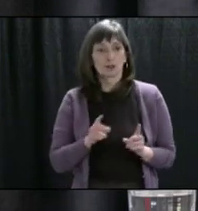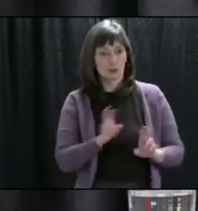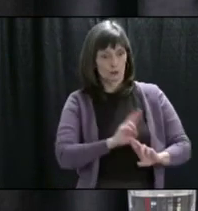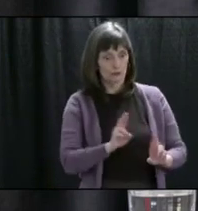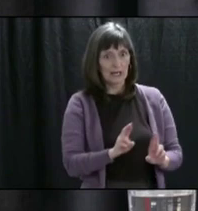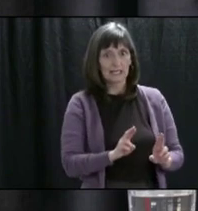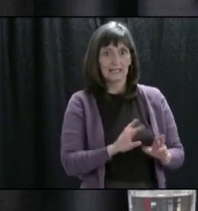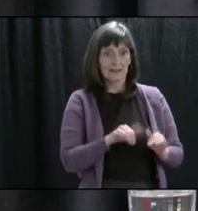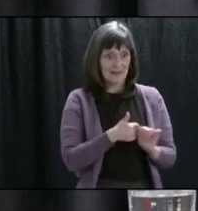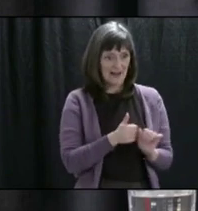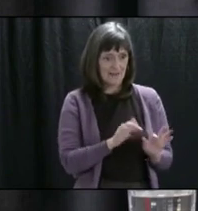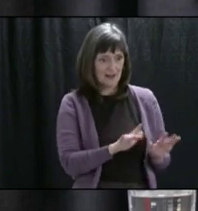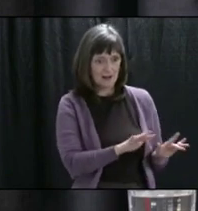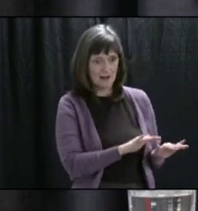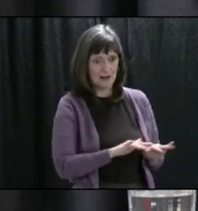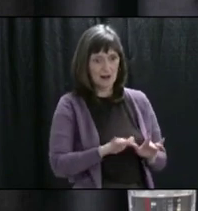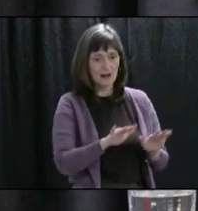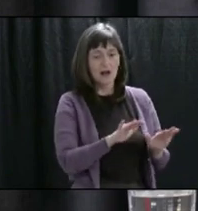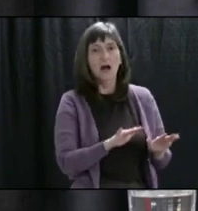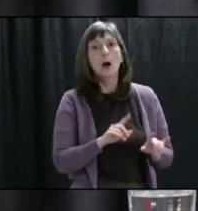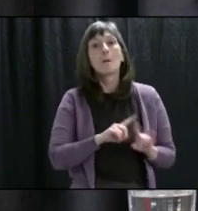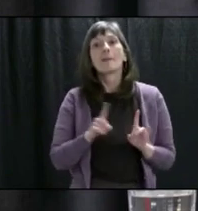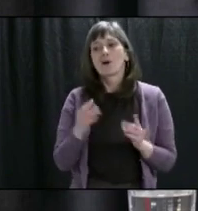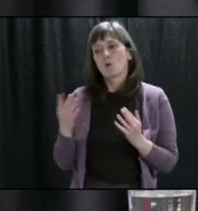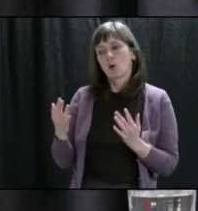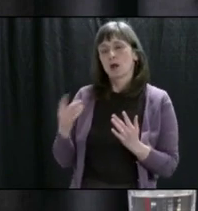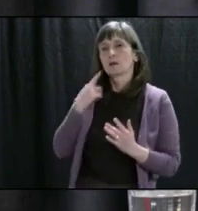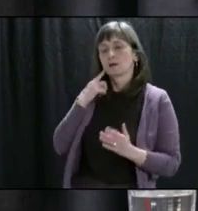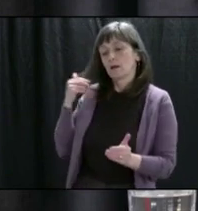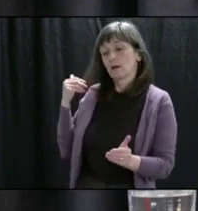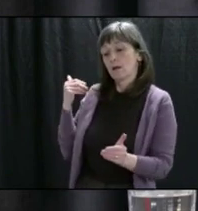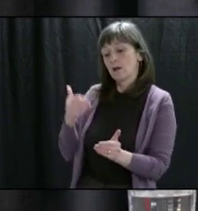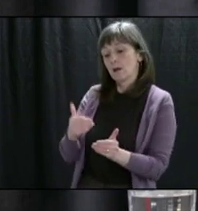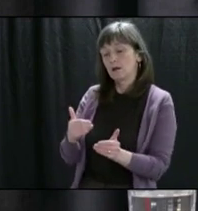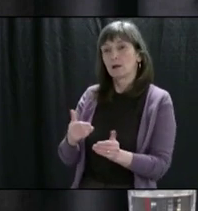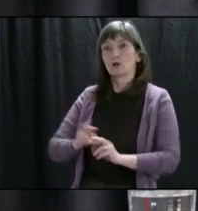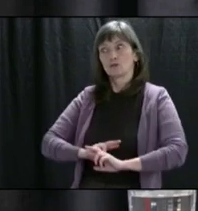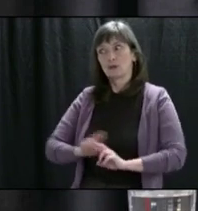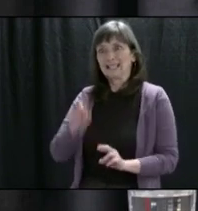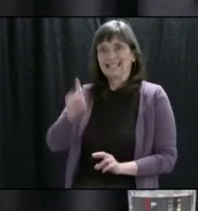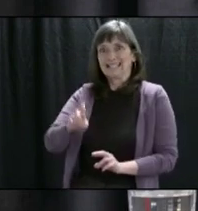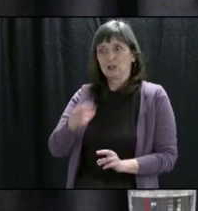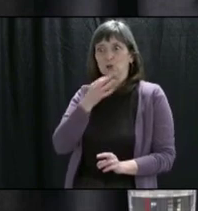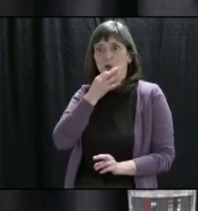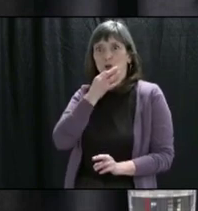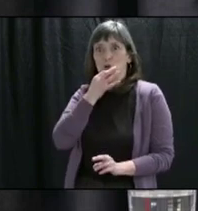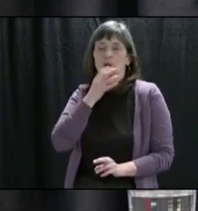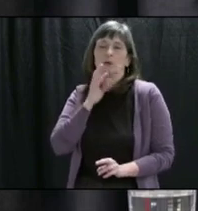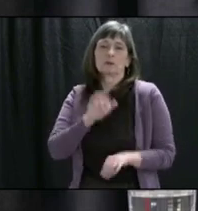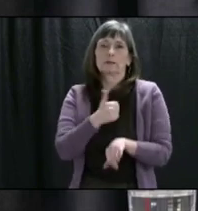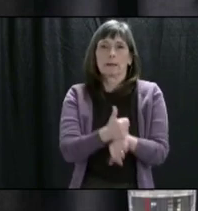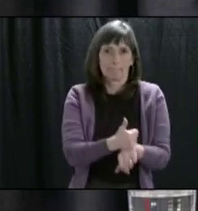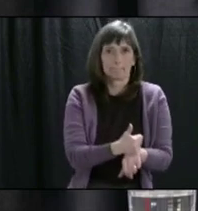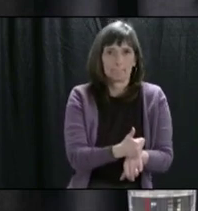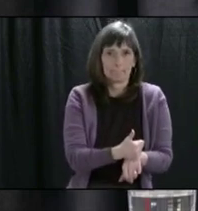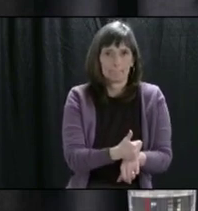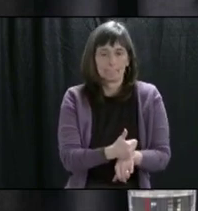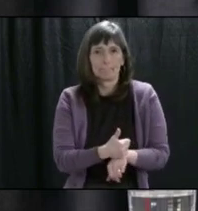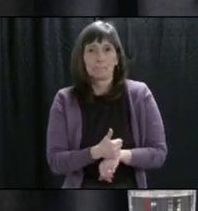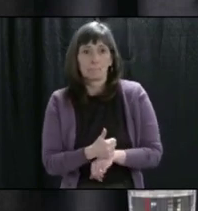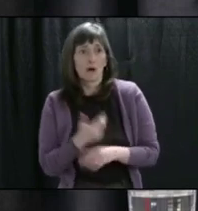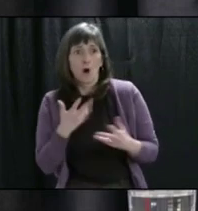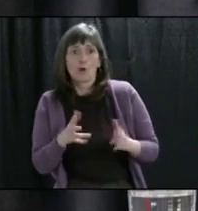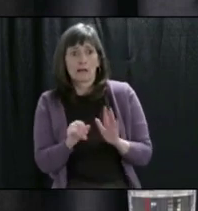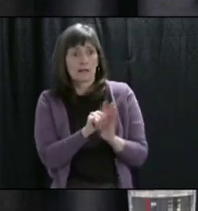data and the projections from Dr. Rahman show they need to enact them. But they've identified spaces and options already.